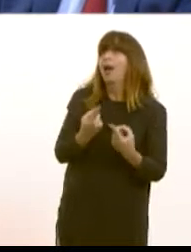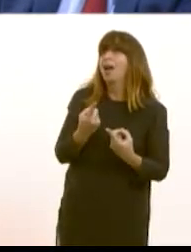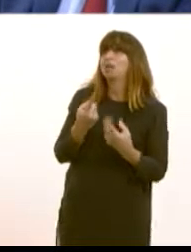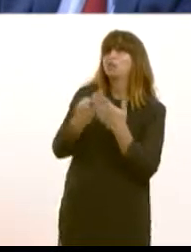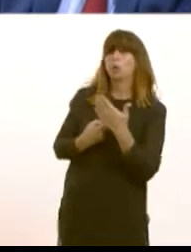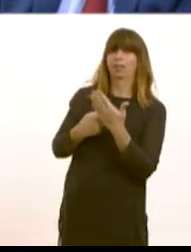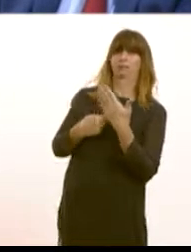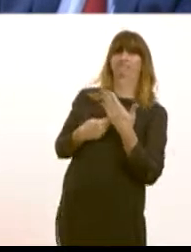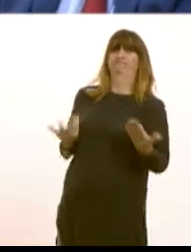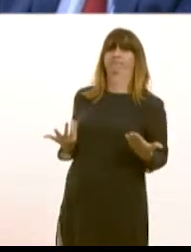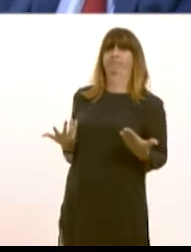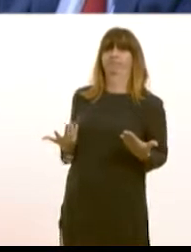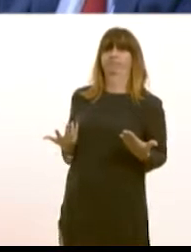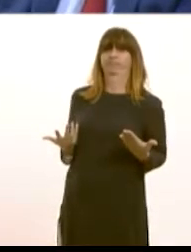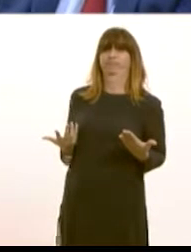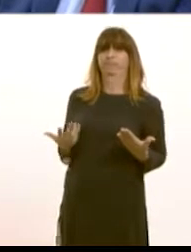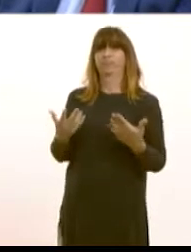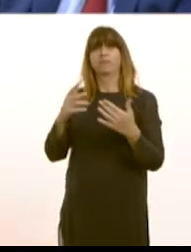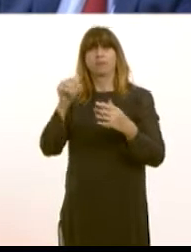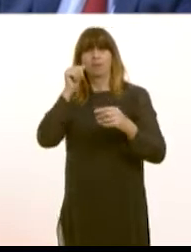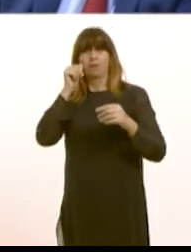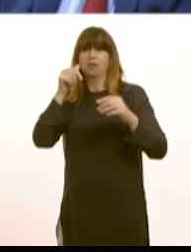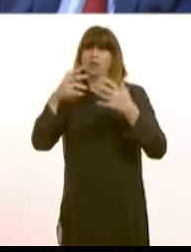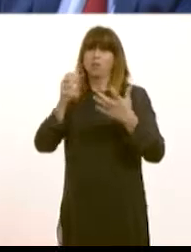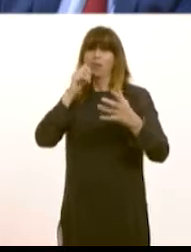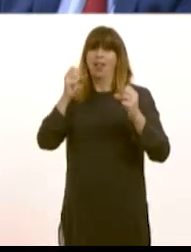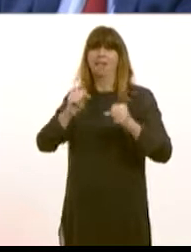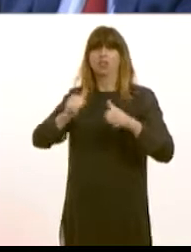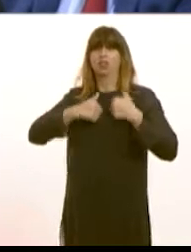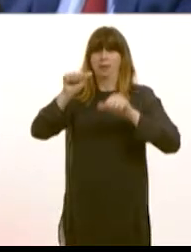as the Champions League final, which will actually broadcast Wales to a huge audience around the world.